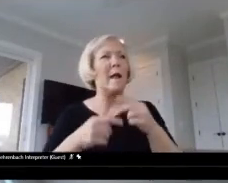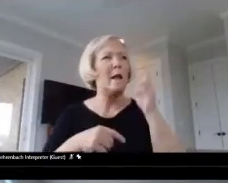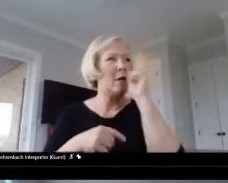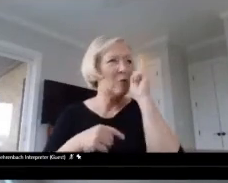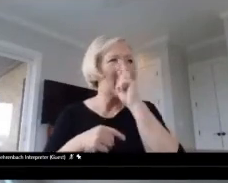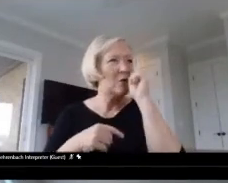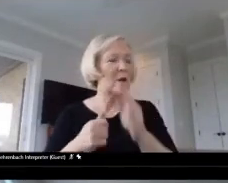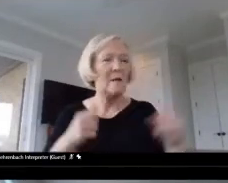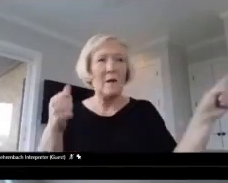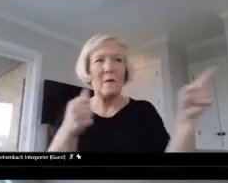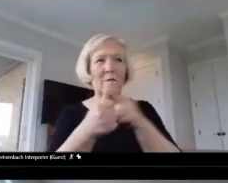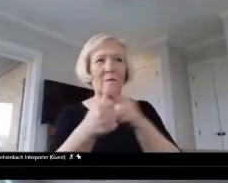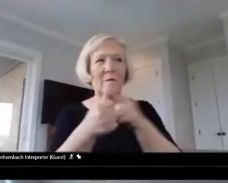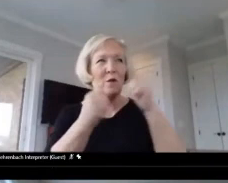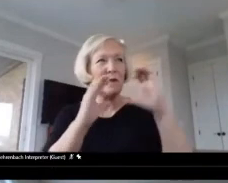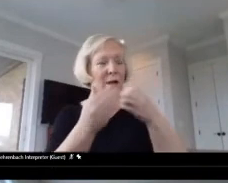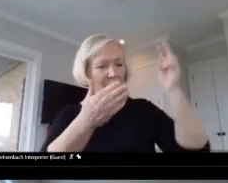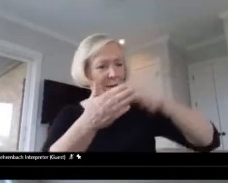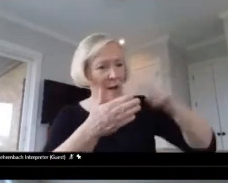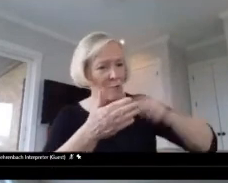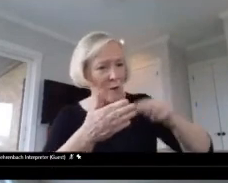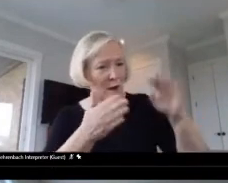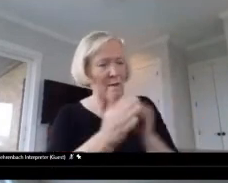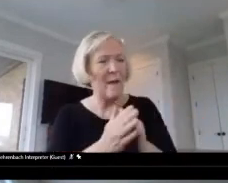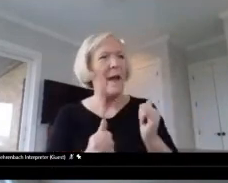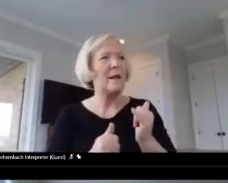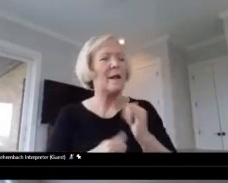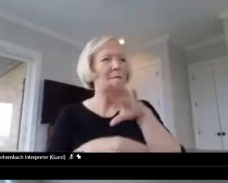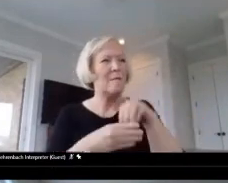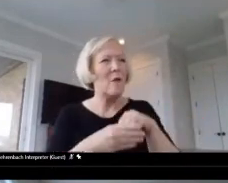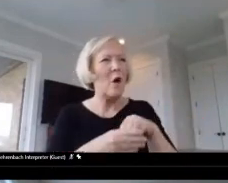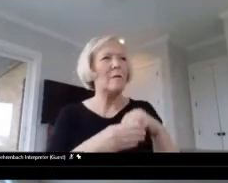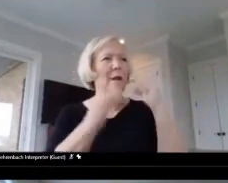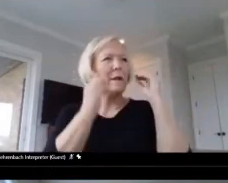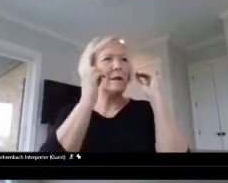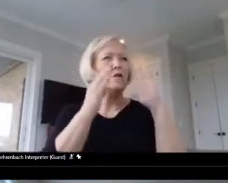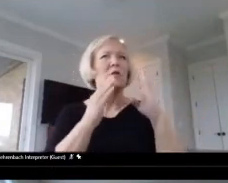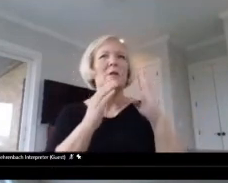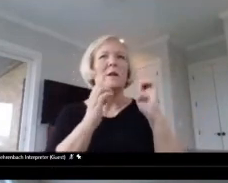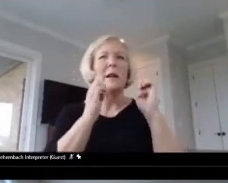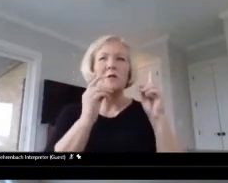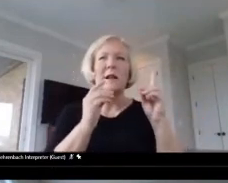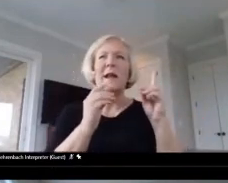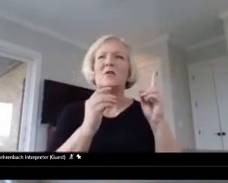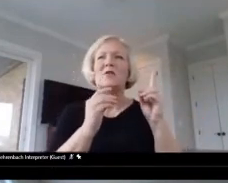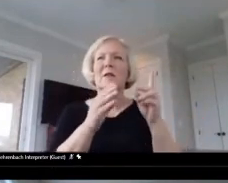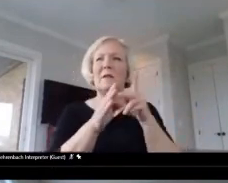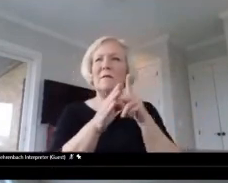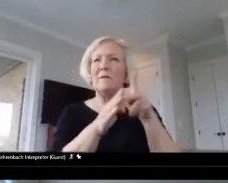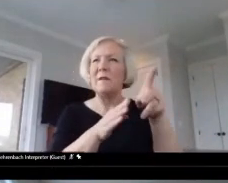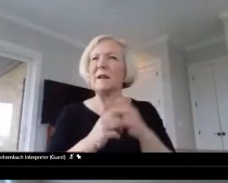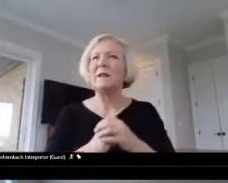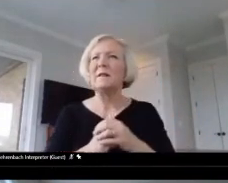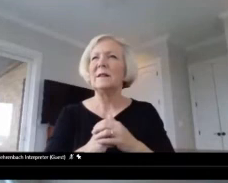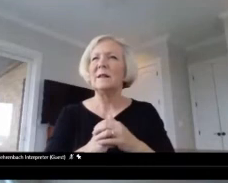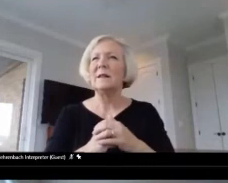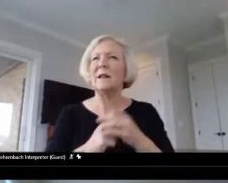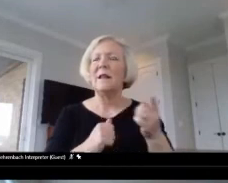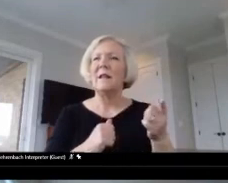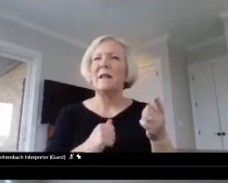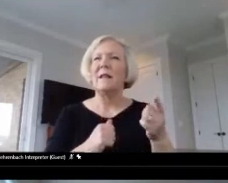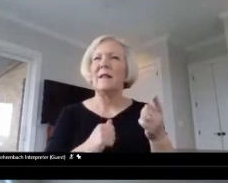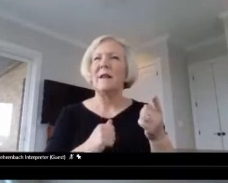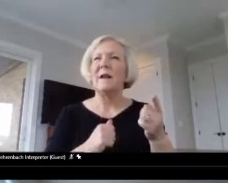class of, you know, getting into teacher education, you know, into the teacher education field. And so they're, you know,